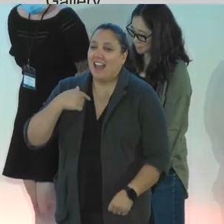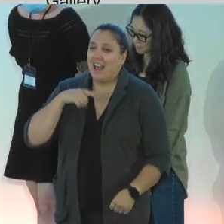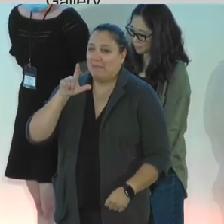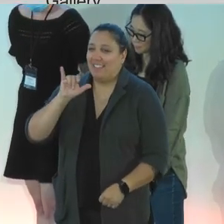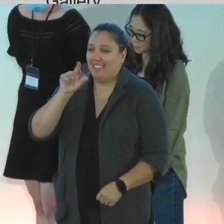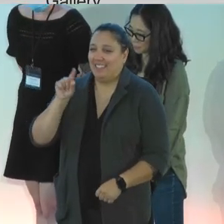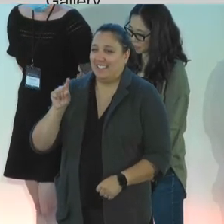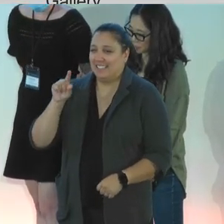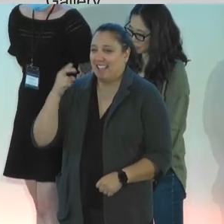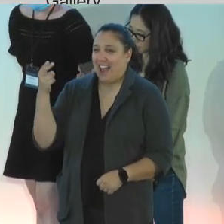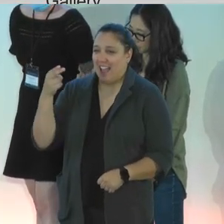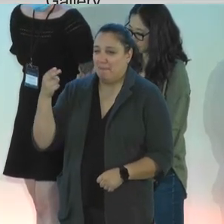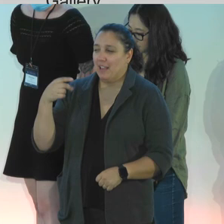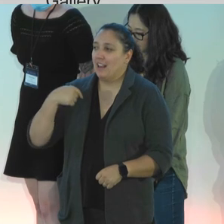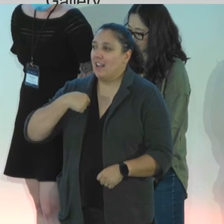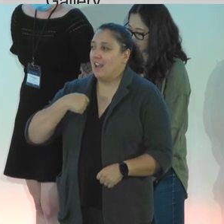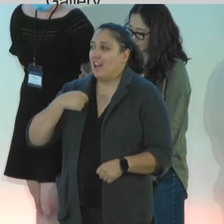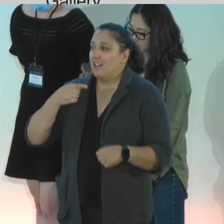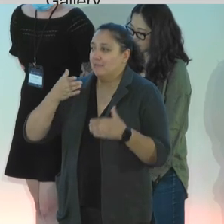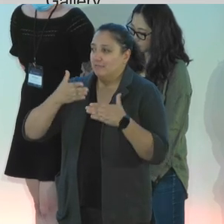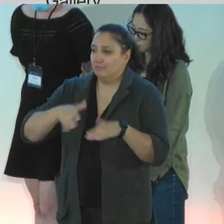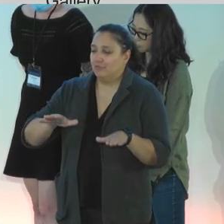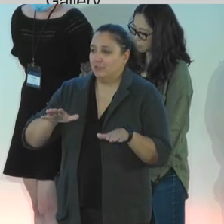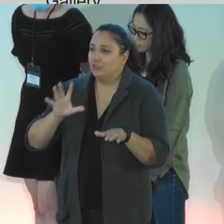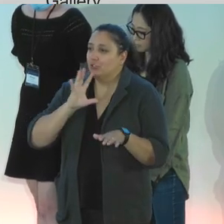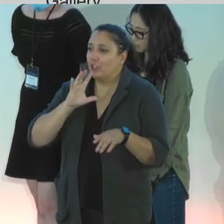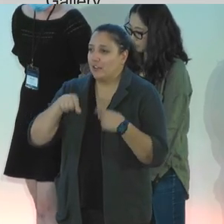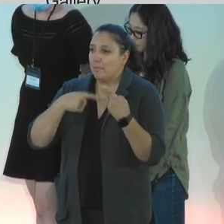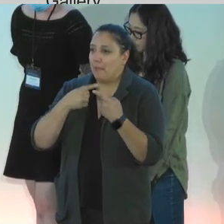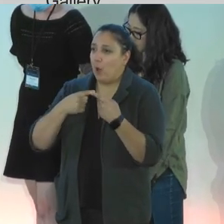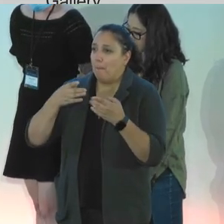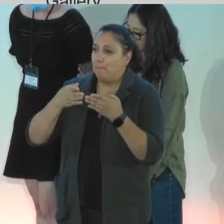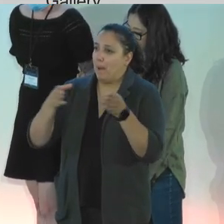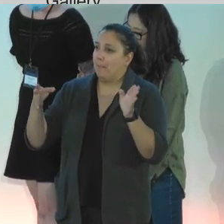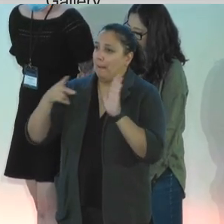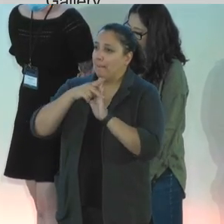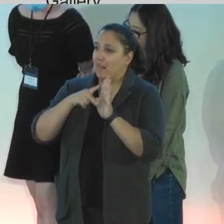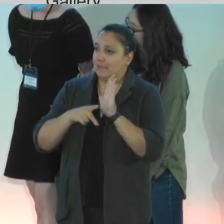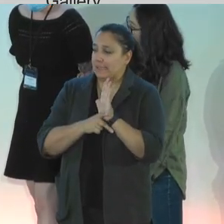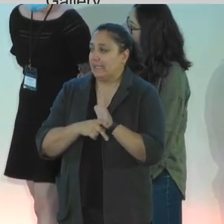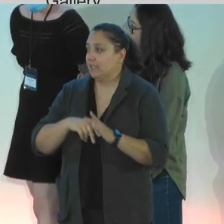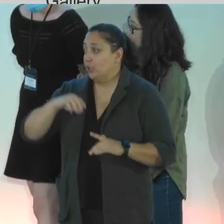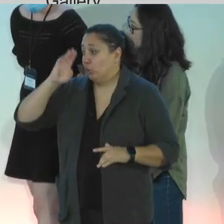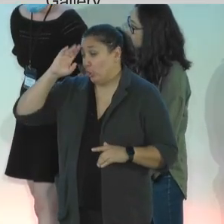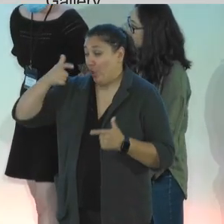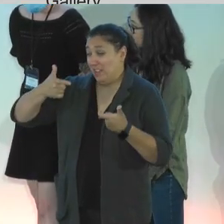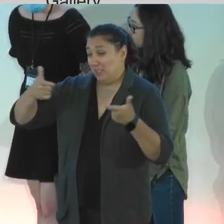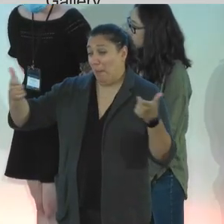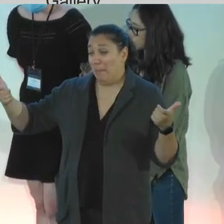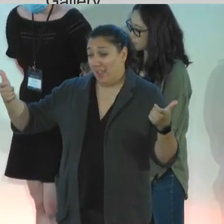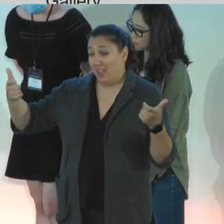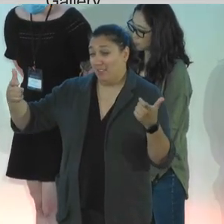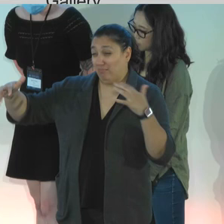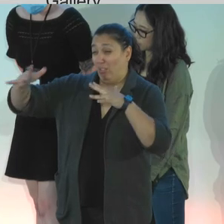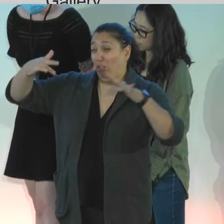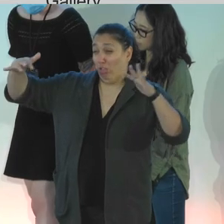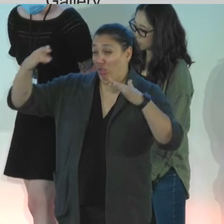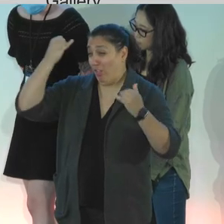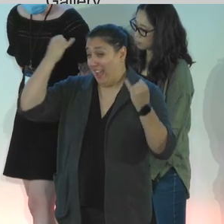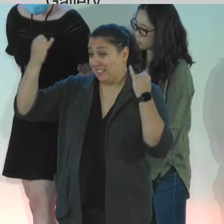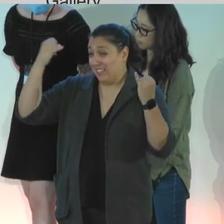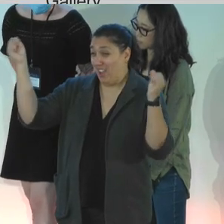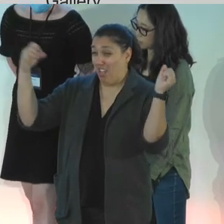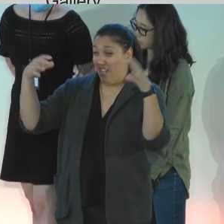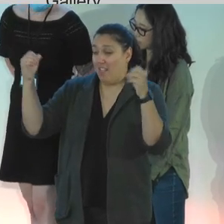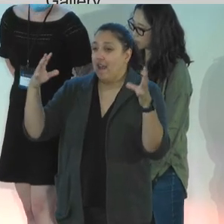I will be doing a breakout session on public policy. So, you know, this is a big marketplace of ideas, and we need to make sure